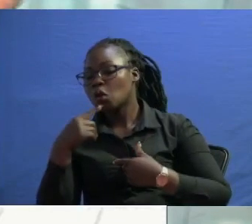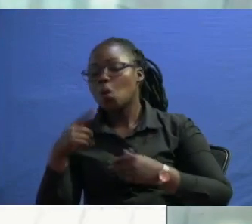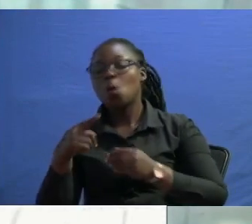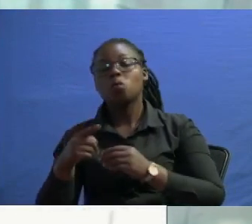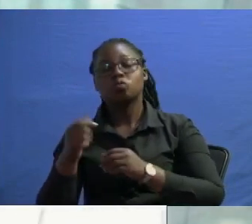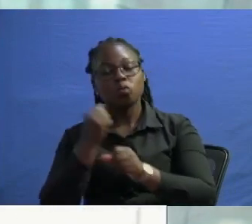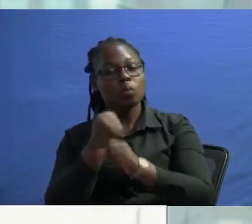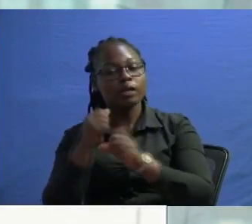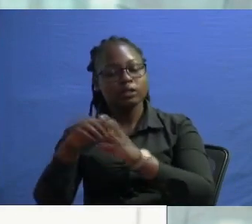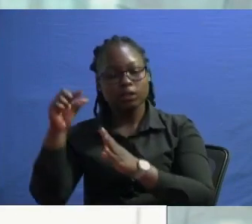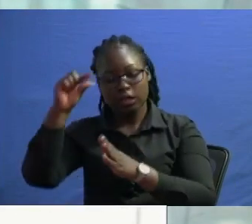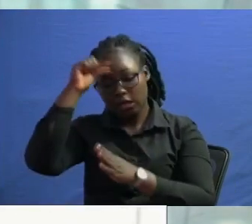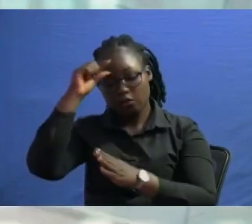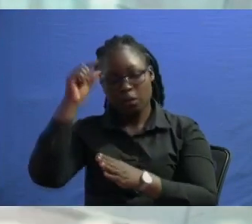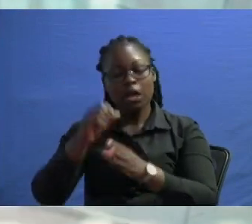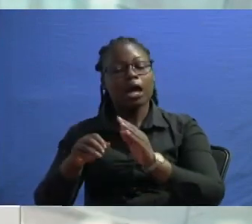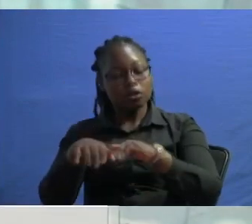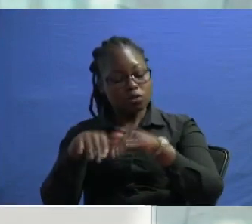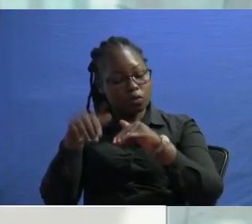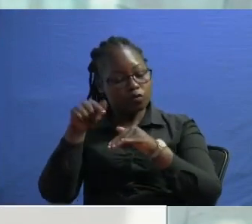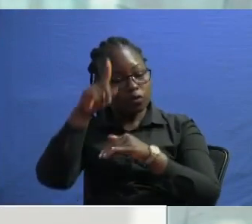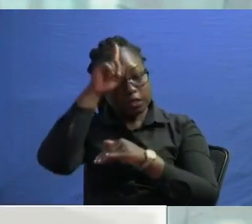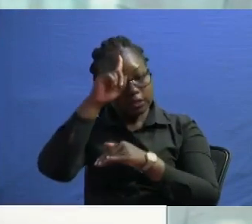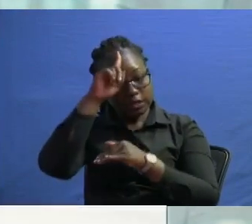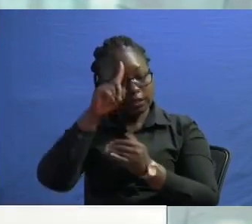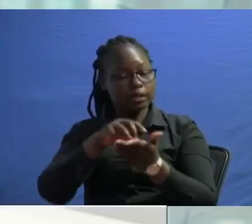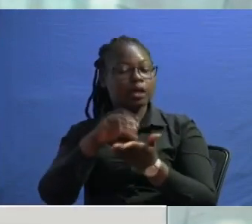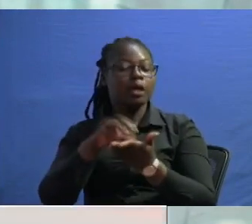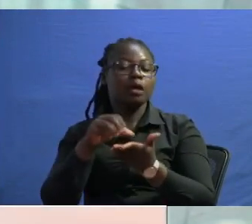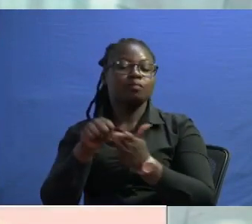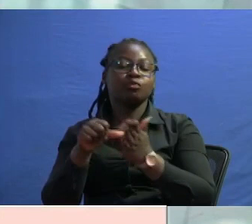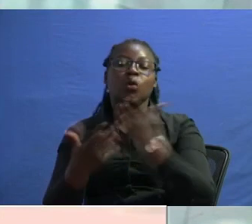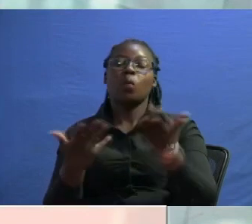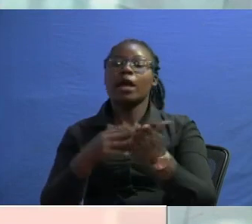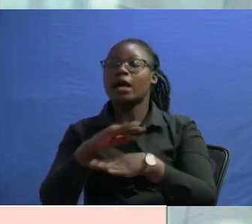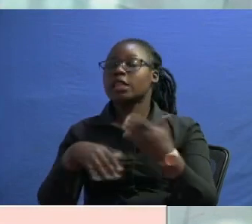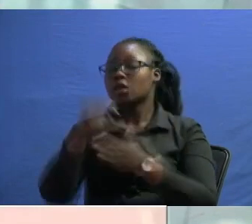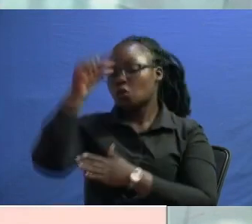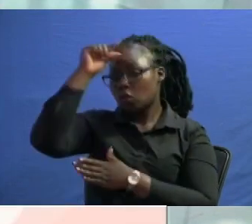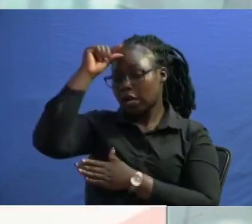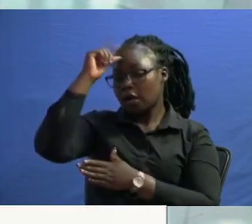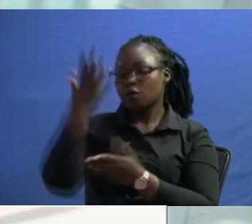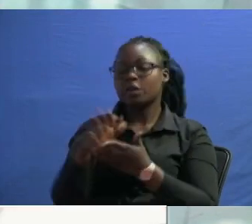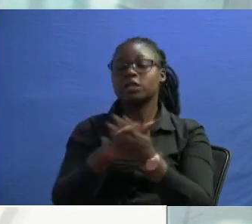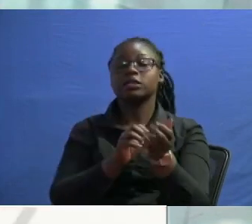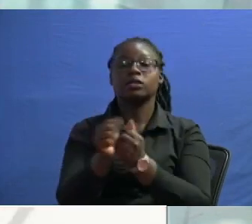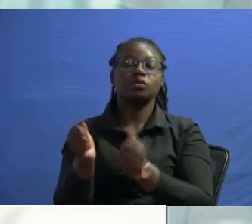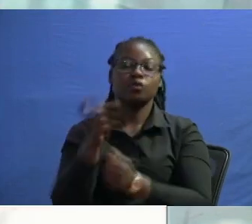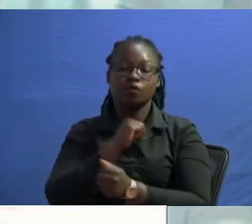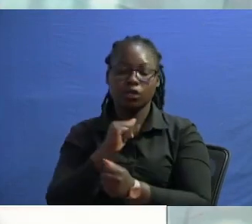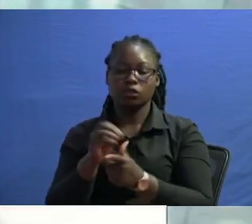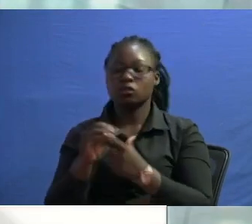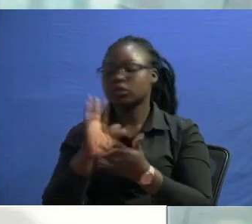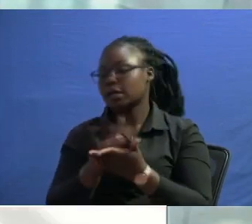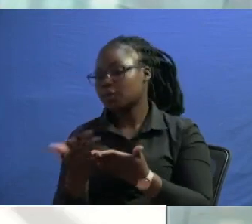as we wait in case of such a serious disaster where the whole the whole government structure is uh is destroyed maybe in